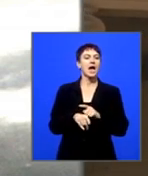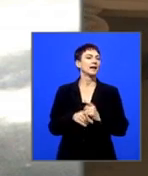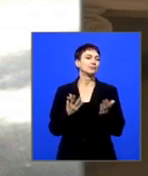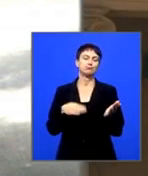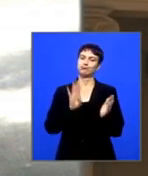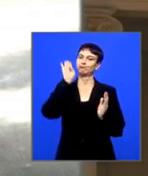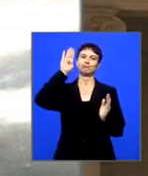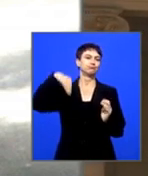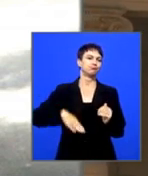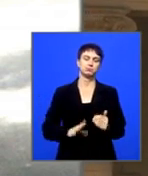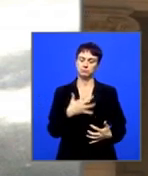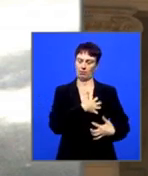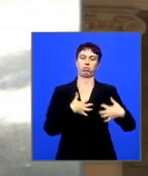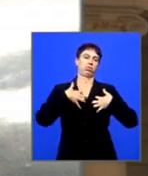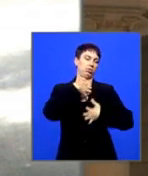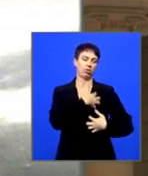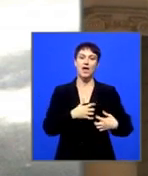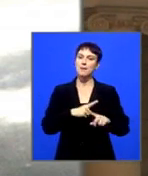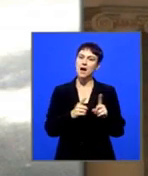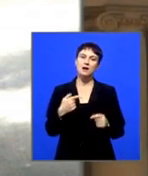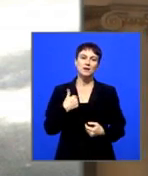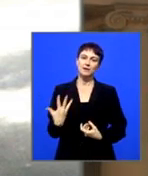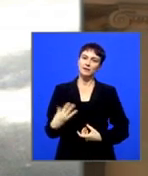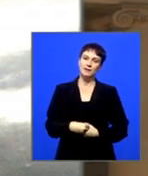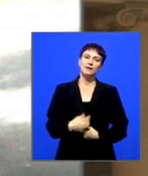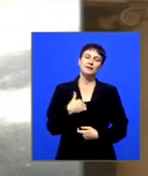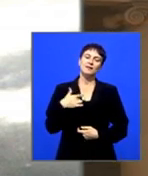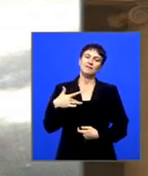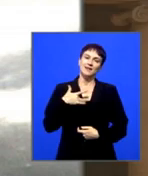but an honor to be a part of this.